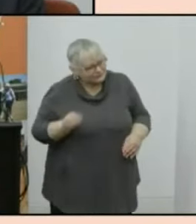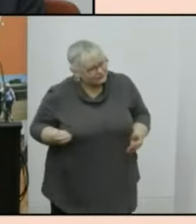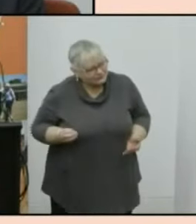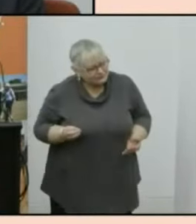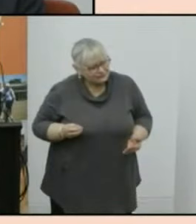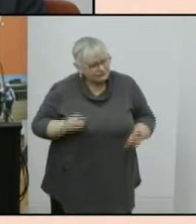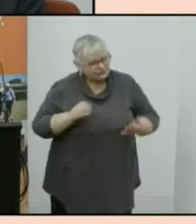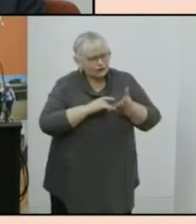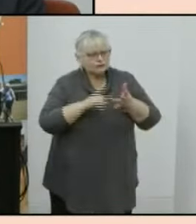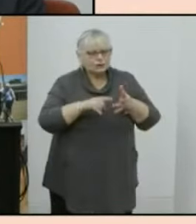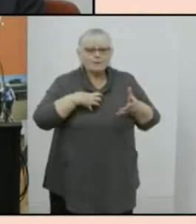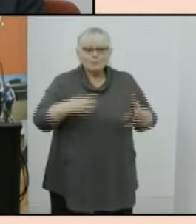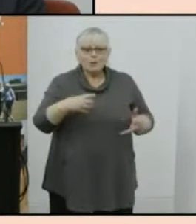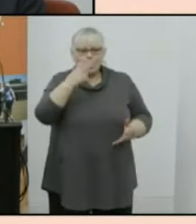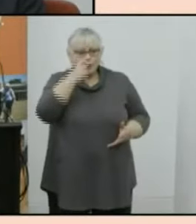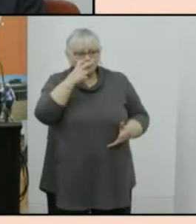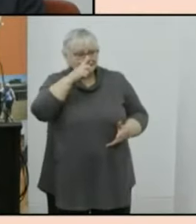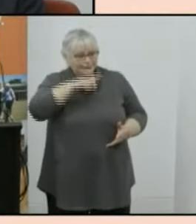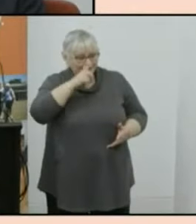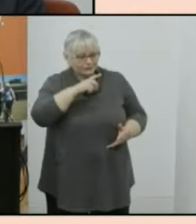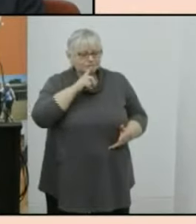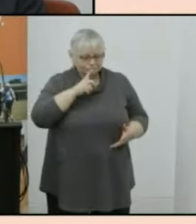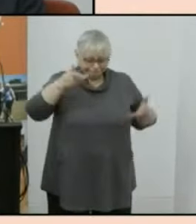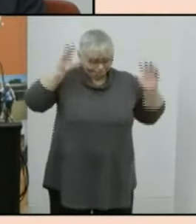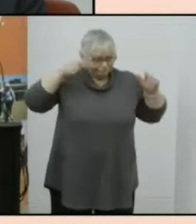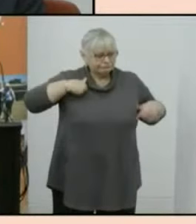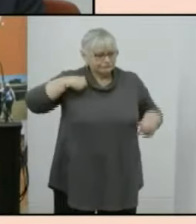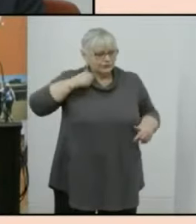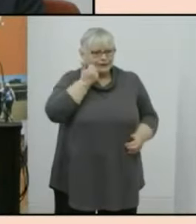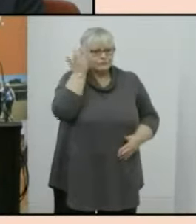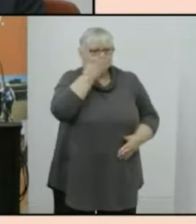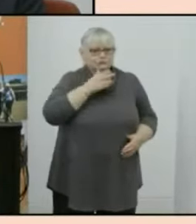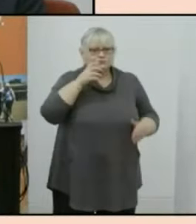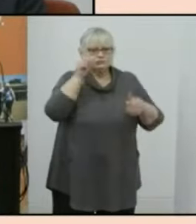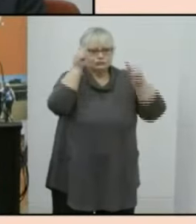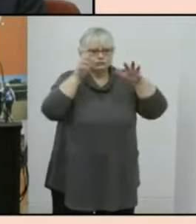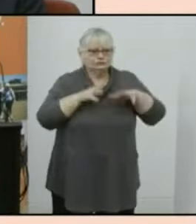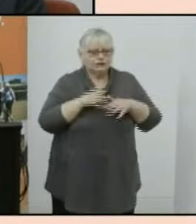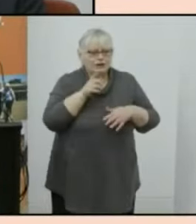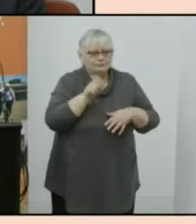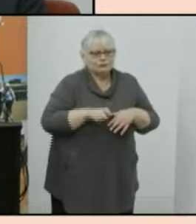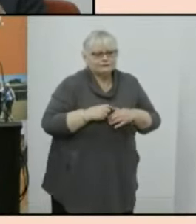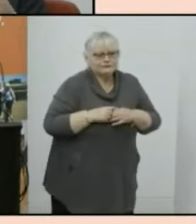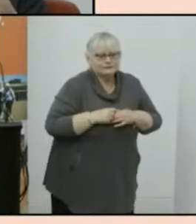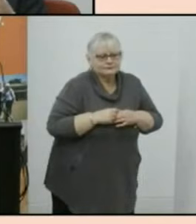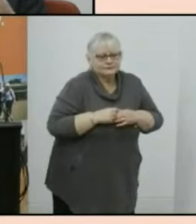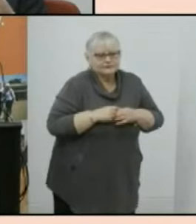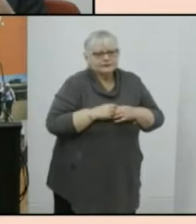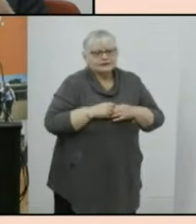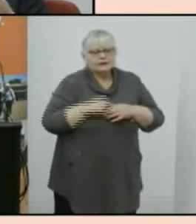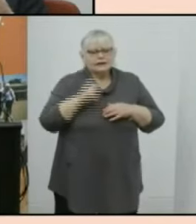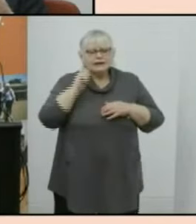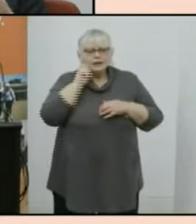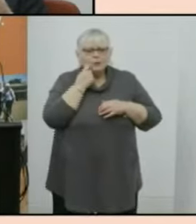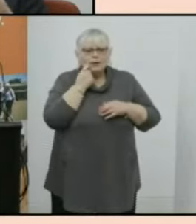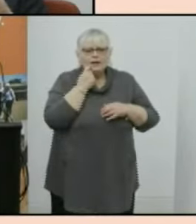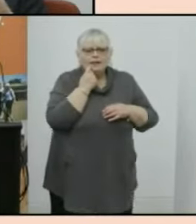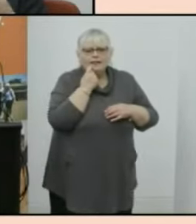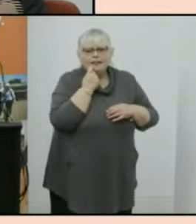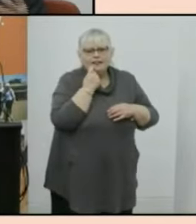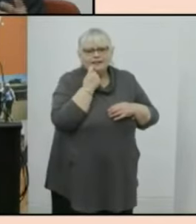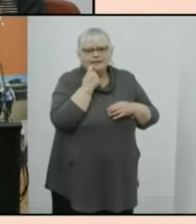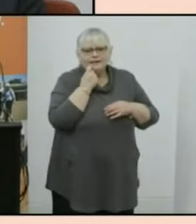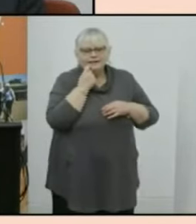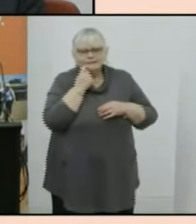increase in older people who are identifying as Aboriginal and Torres Strait Islanders and i think it'll it'll it'll um